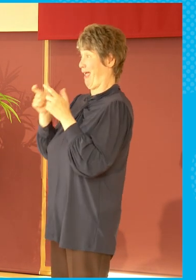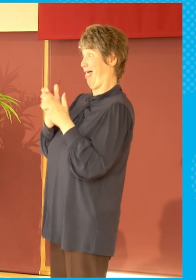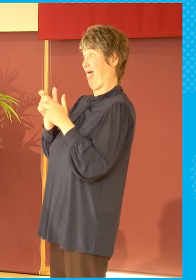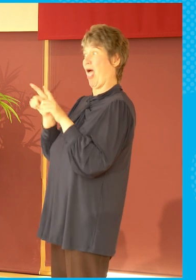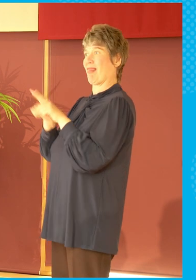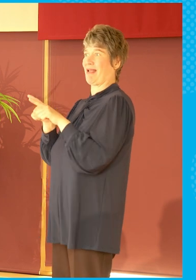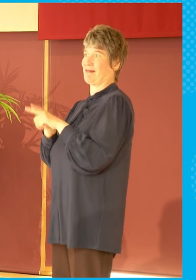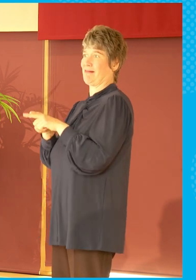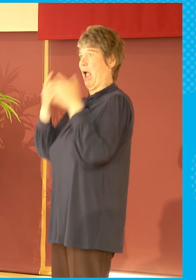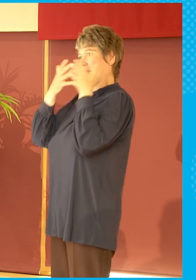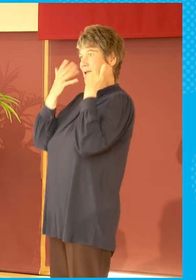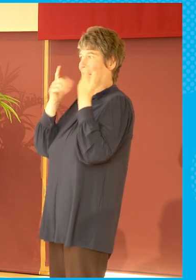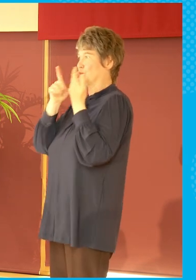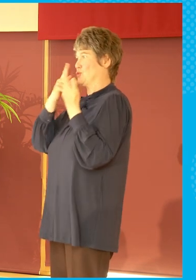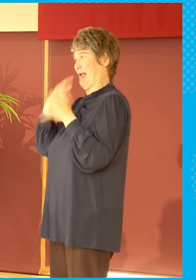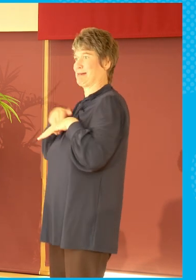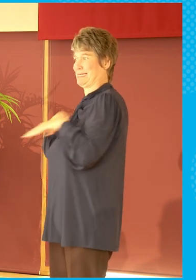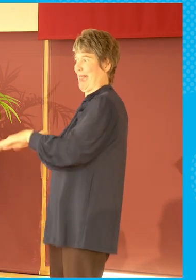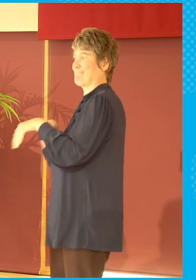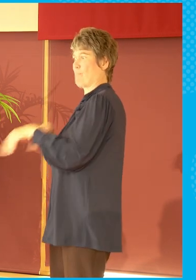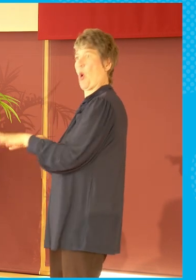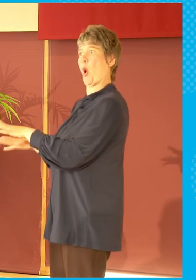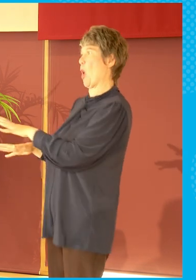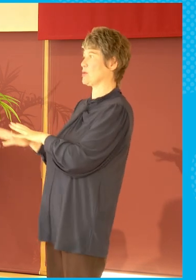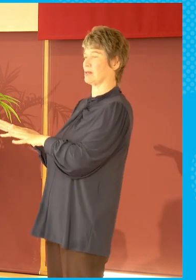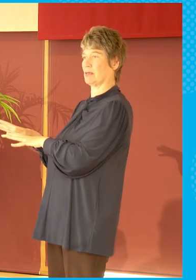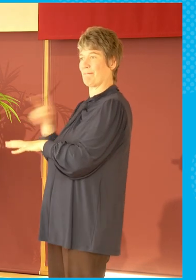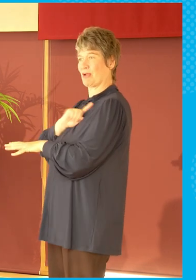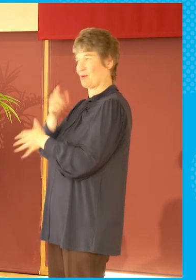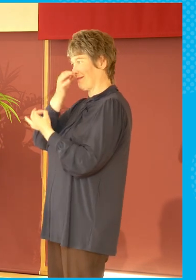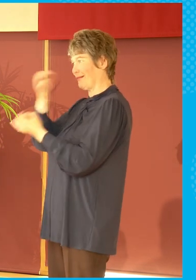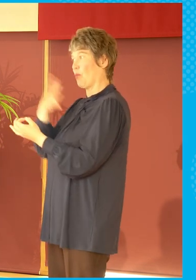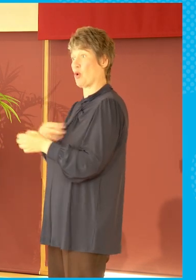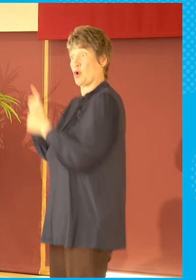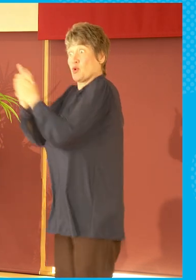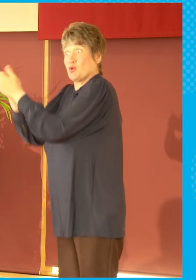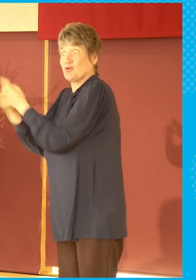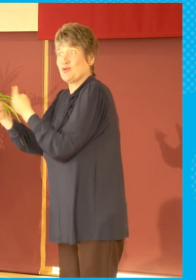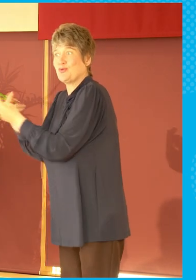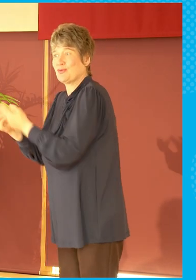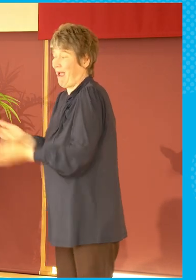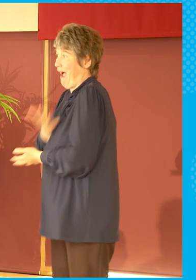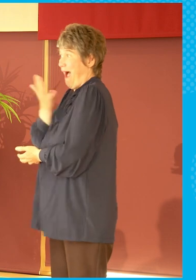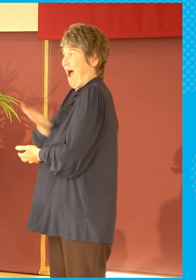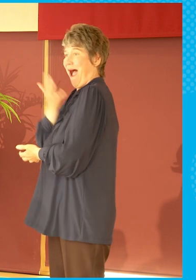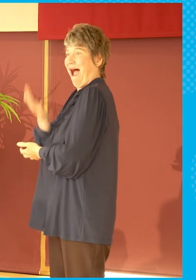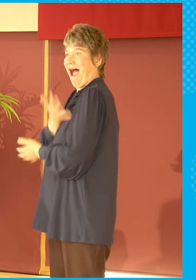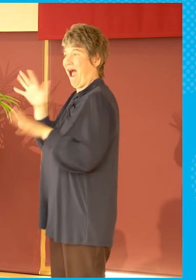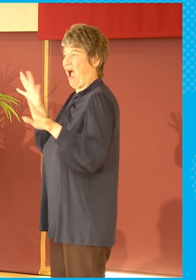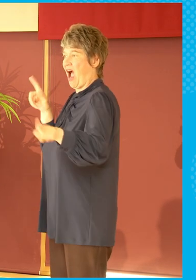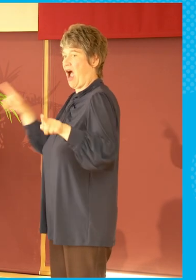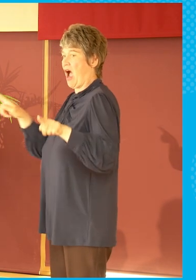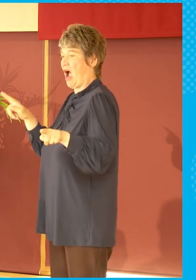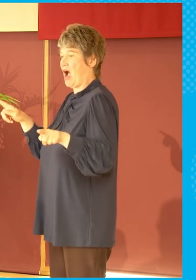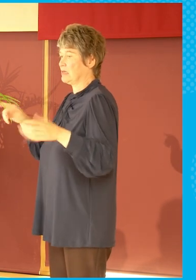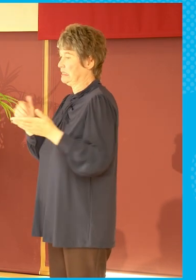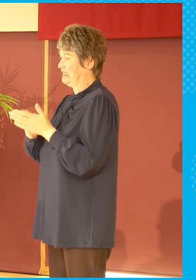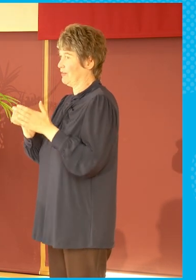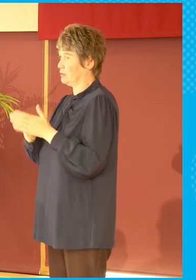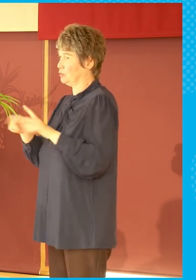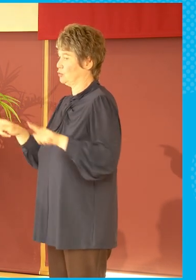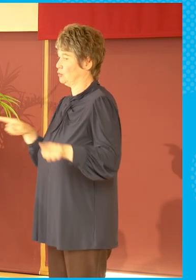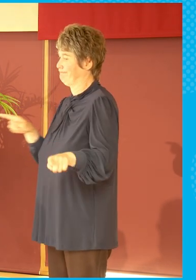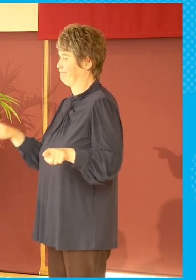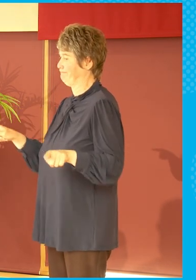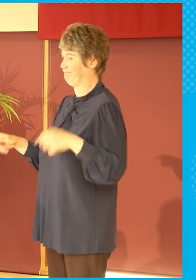it's a really, really tricky cycle and a tricky moment. But but ultimately, I think the cycle just moves on. Other things happen. OK, thank you.